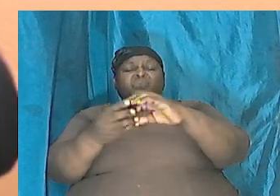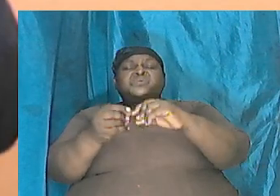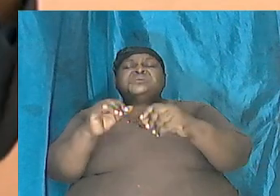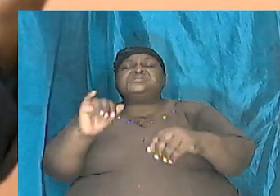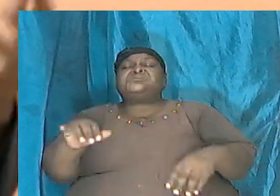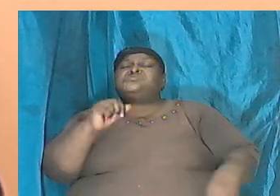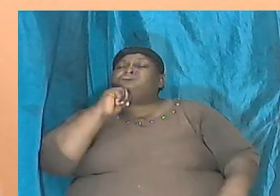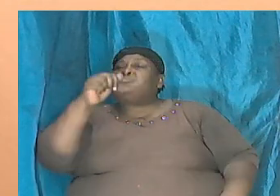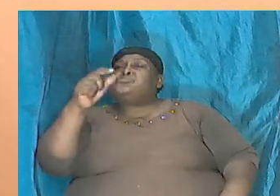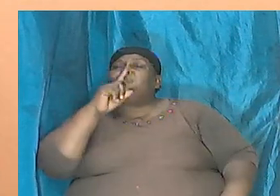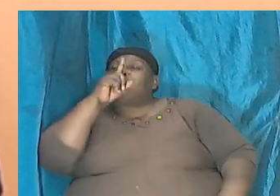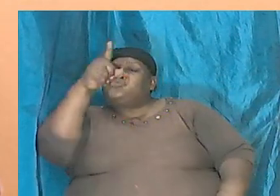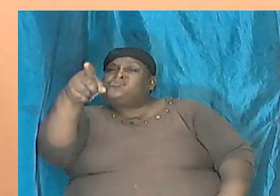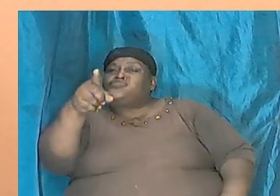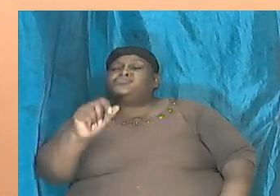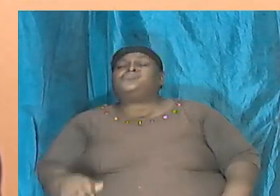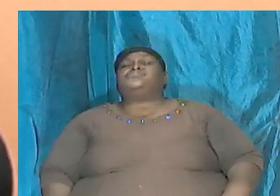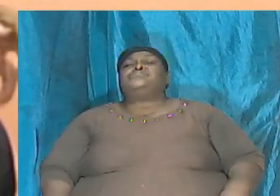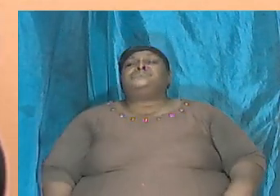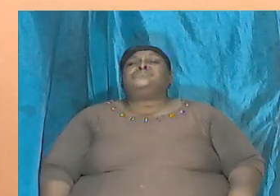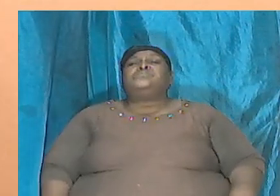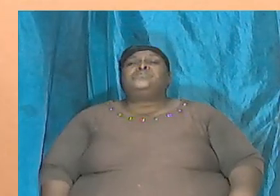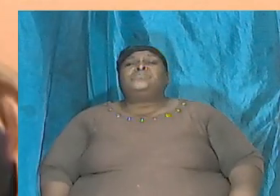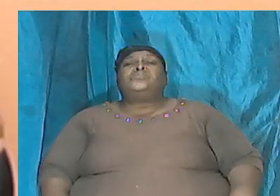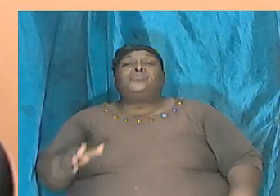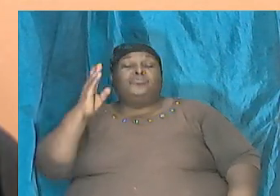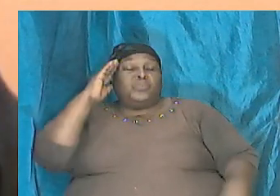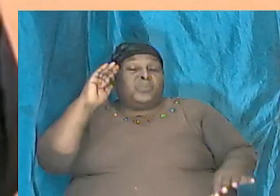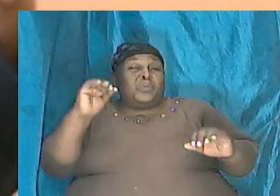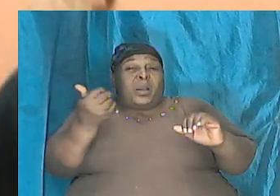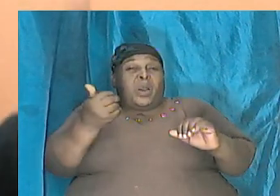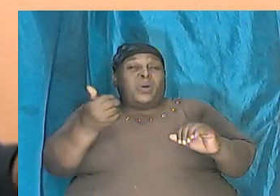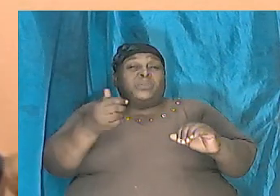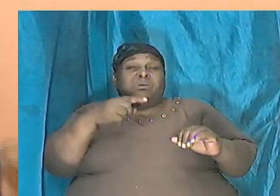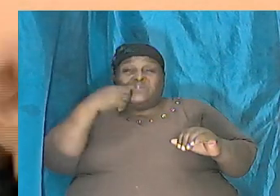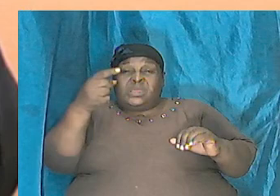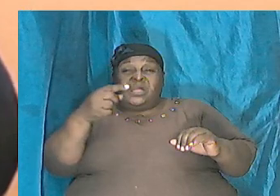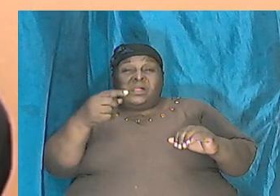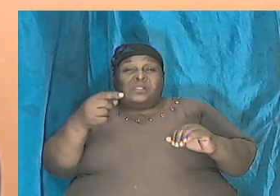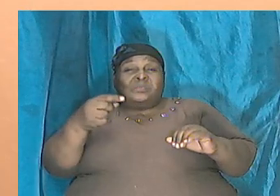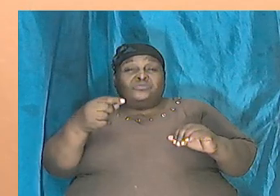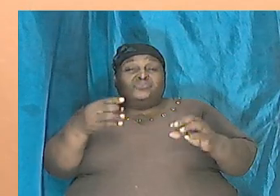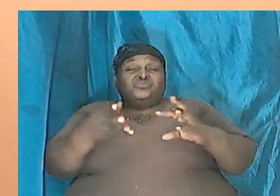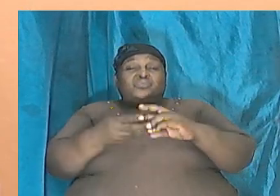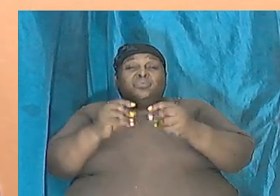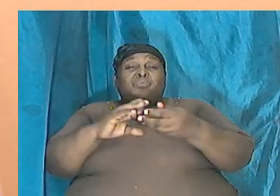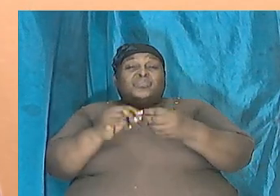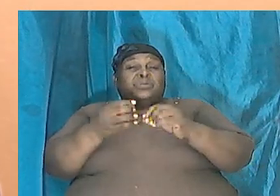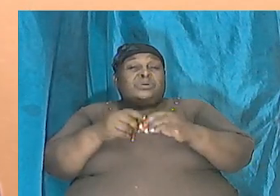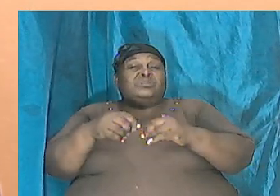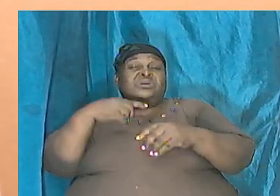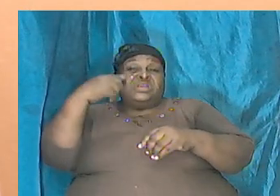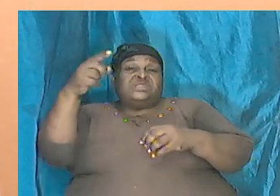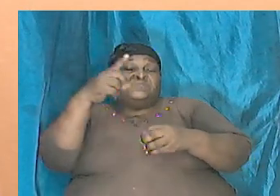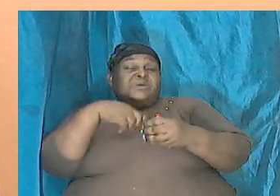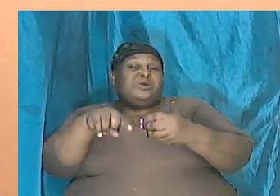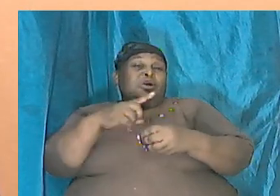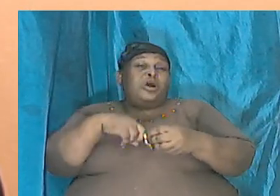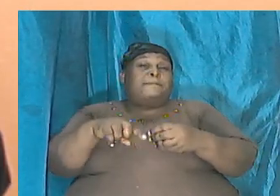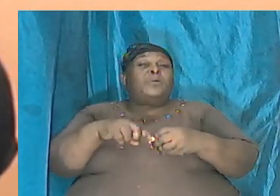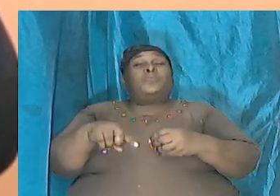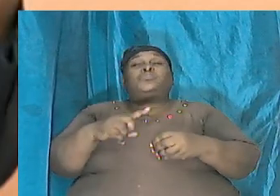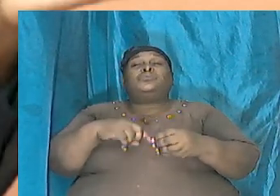and live happily ever after. Notice how they use storybooks to talk about the fairy princess and all of those things and Alice in